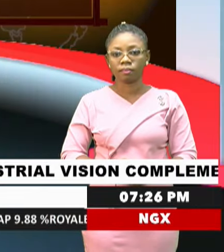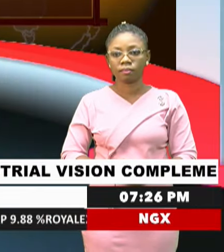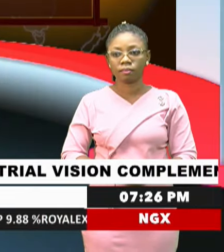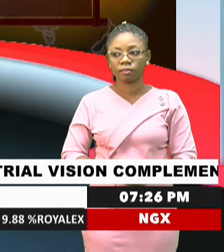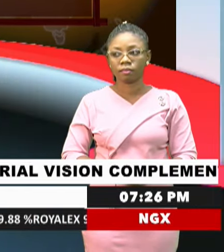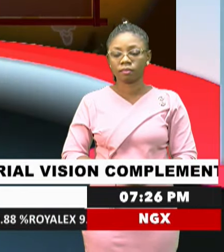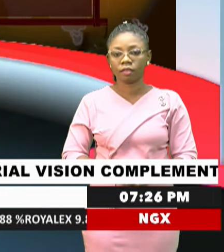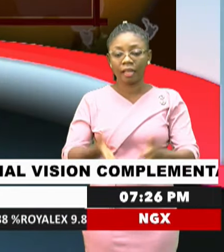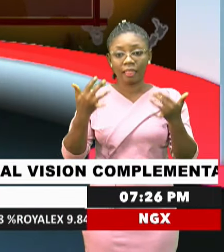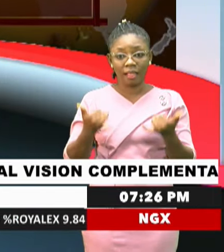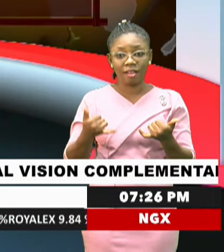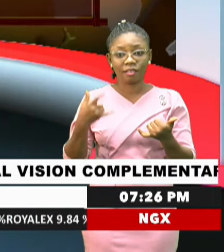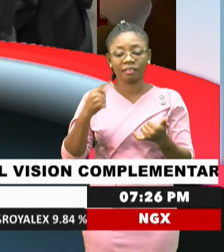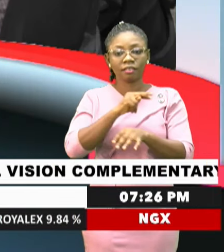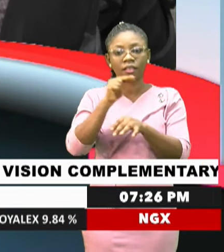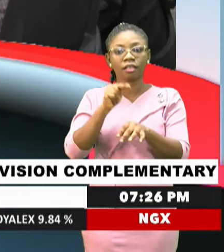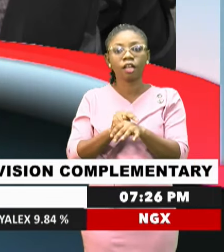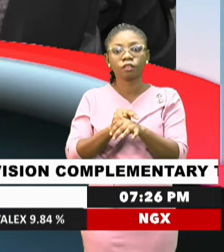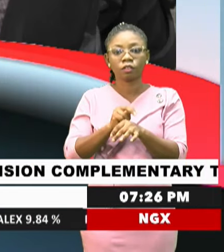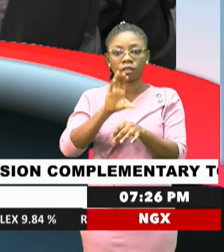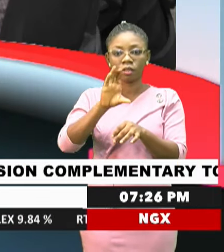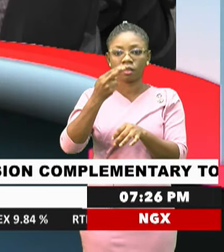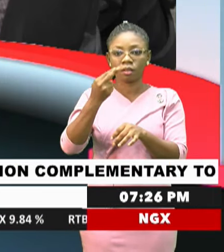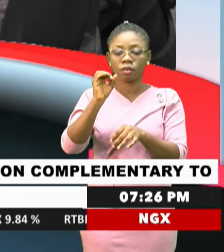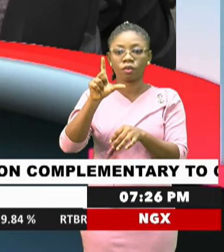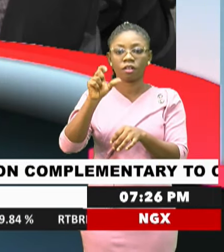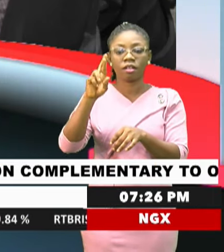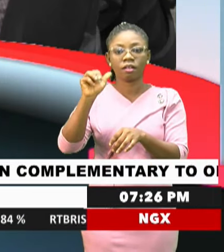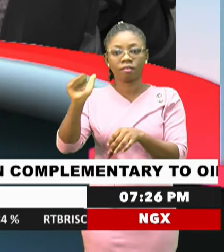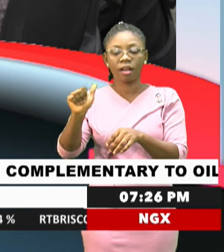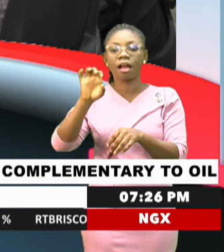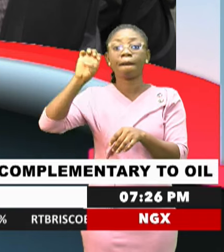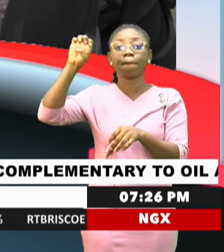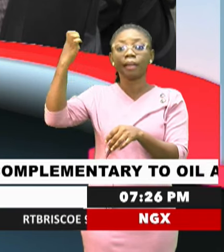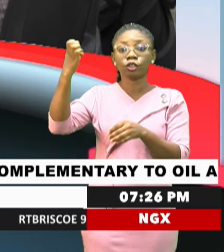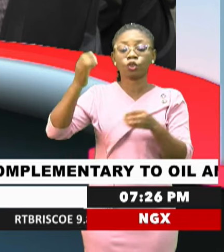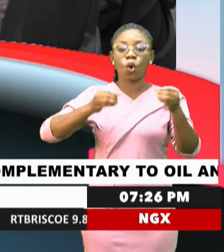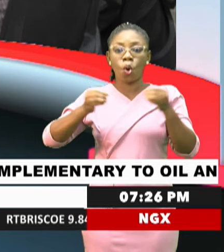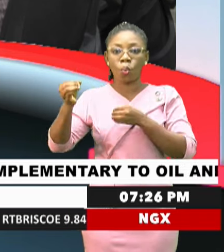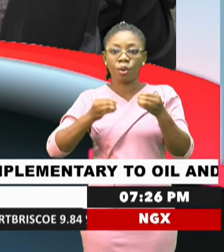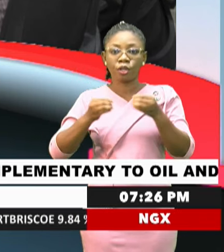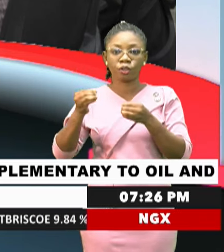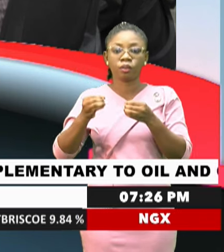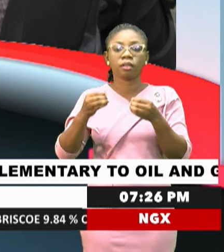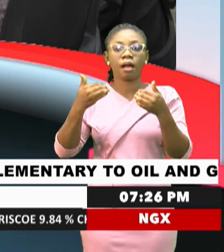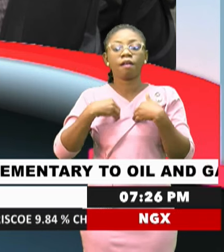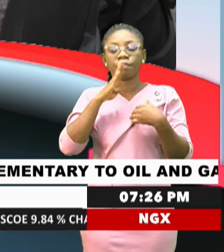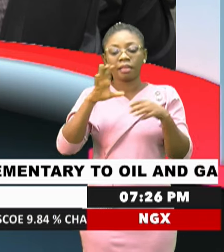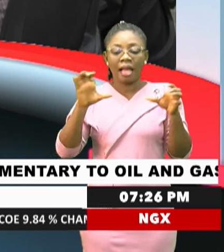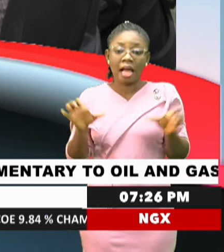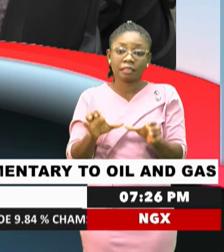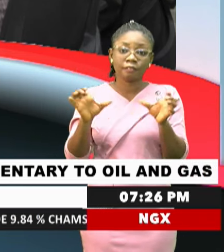Now, the National Cholera Multisectoral Emergency Operations Center, EOC, has been activated